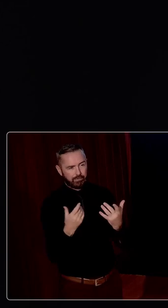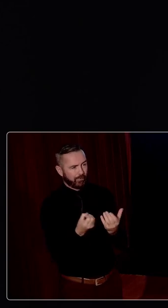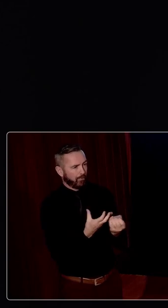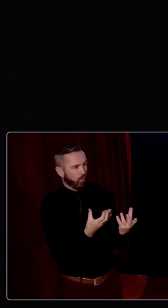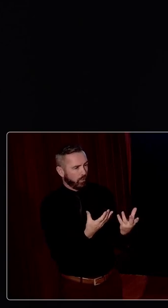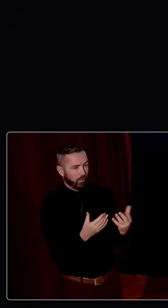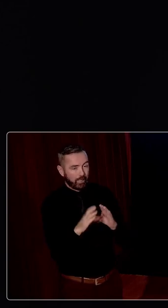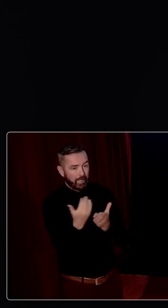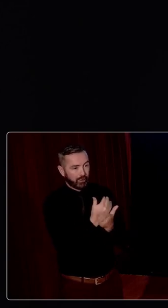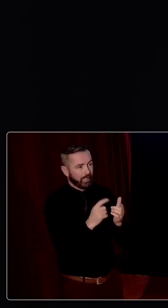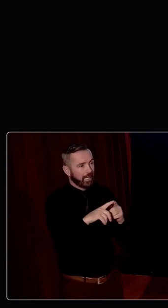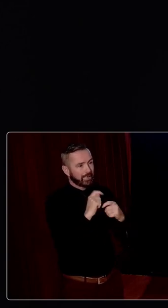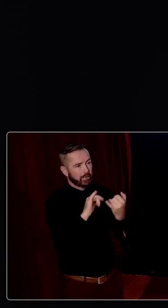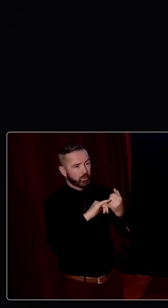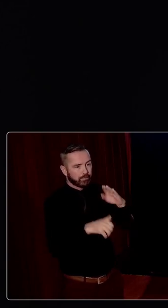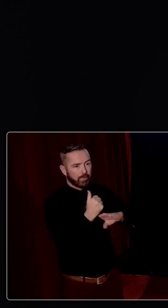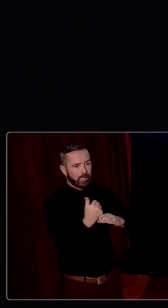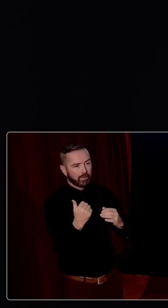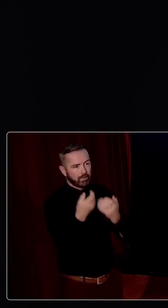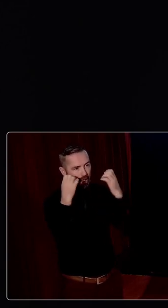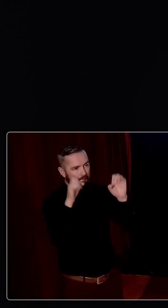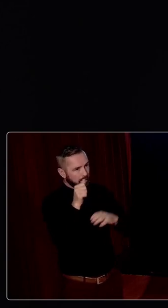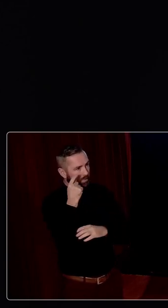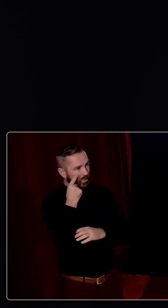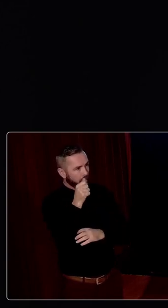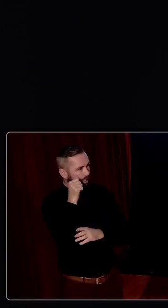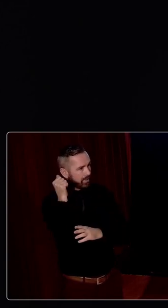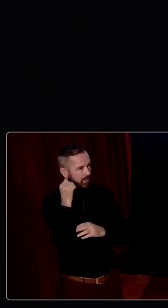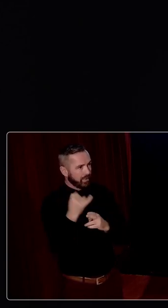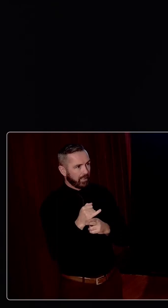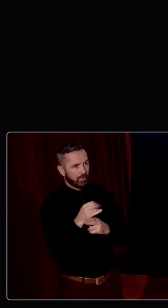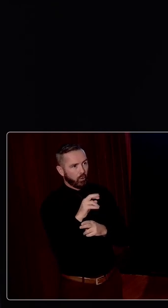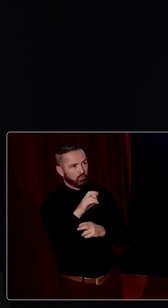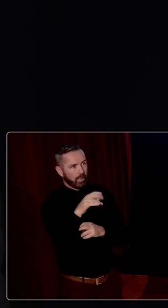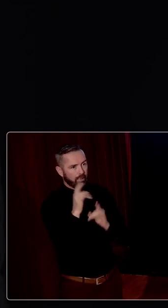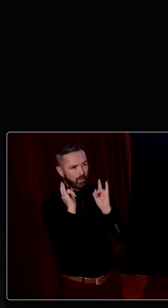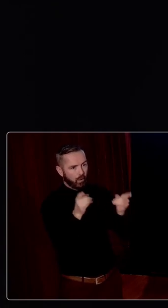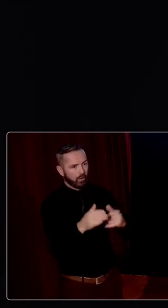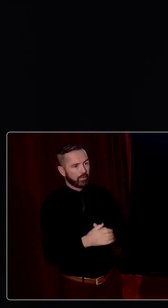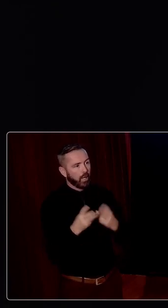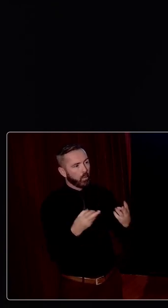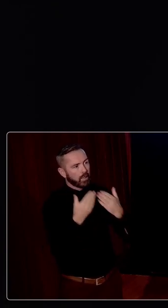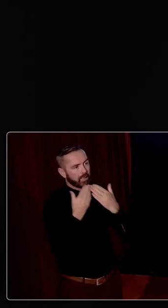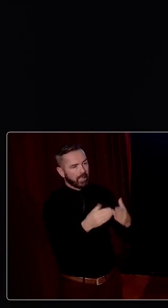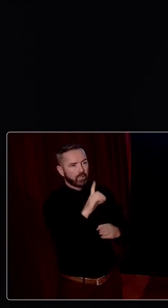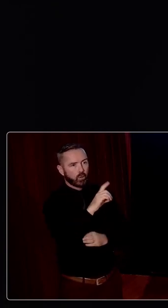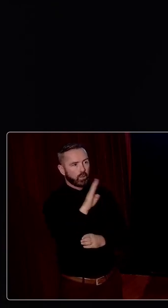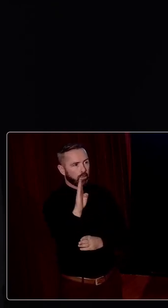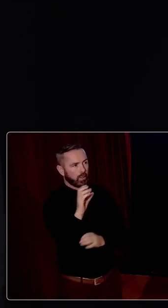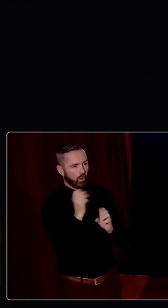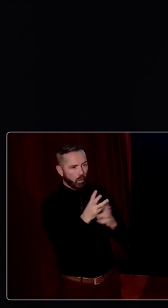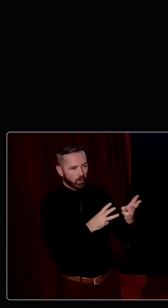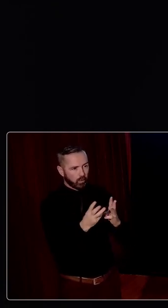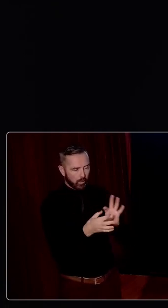and the team who organised the exhibition, which we saw yesterday in the Conservatory of O'Reilly Hall. I want to thank Donald Byrne for all his work